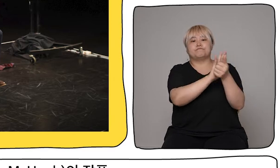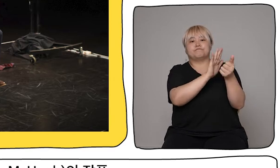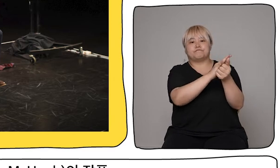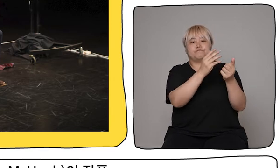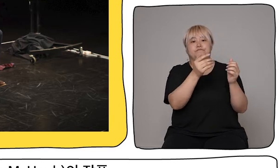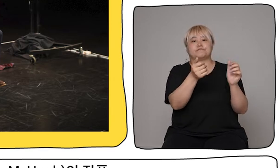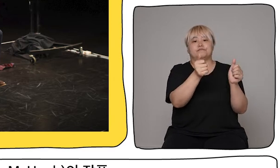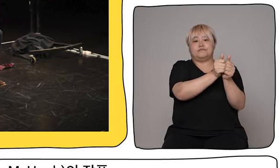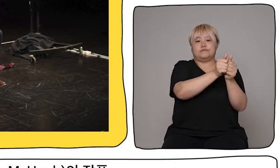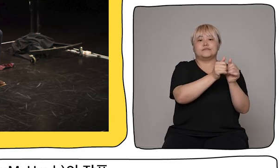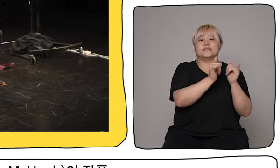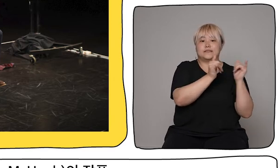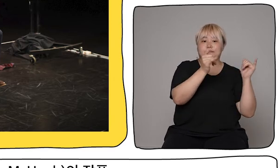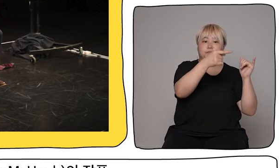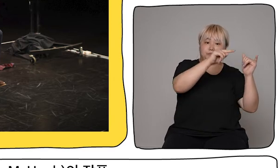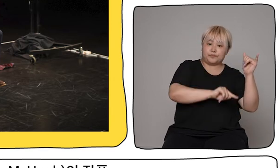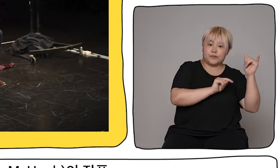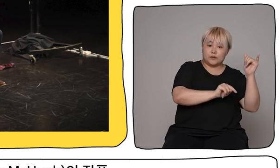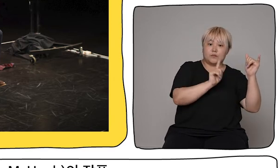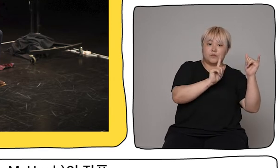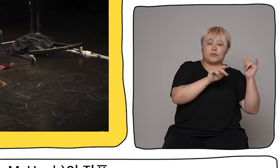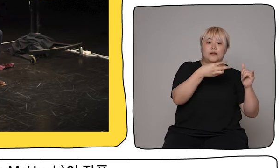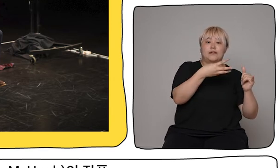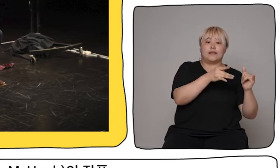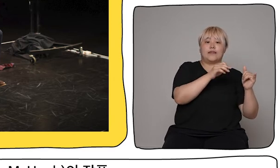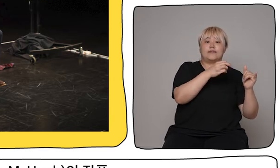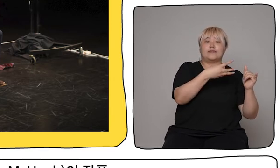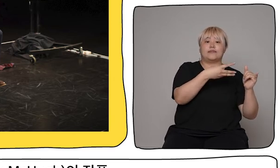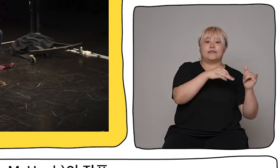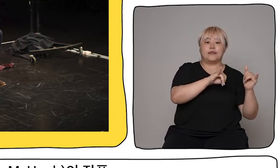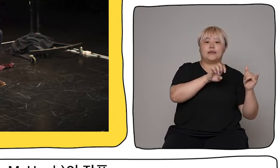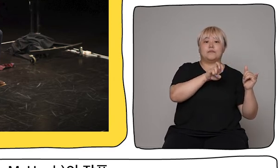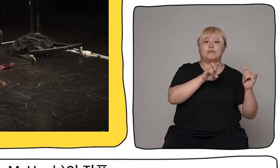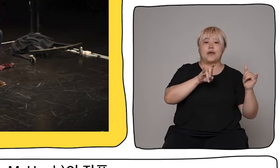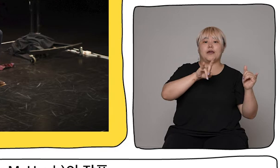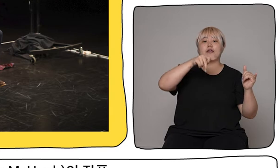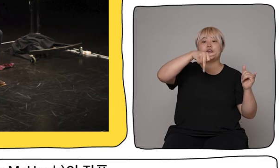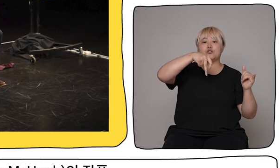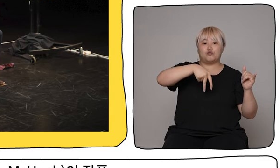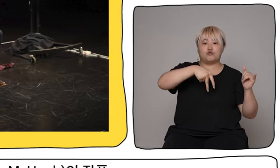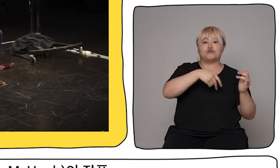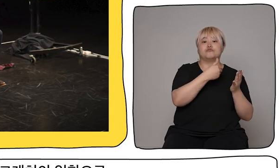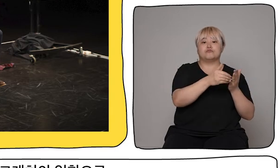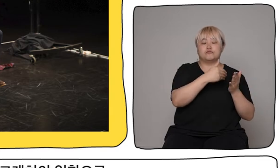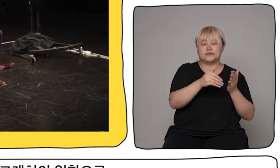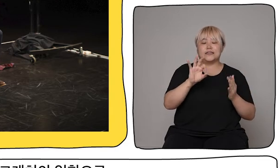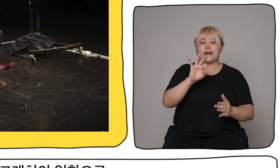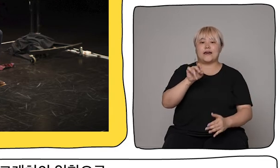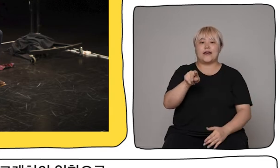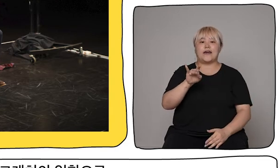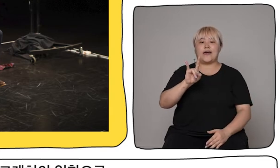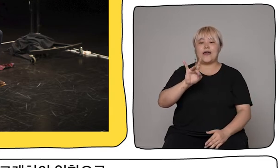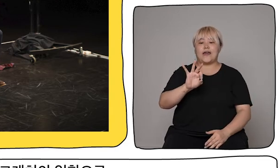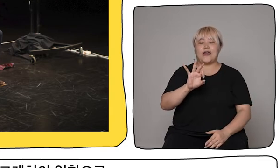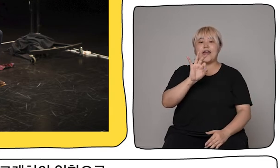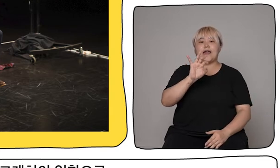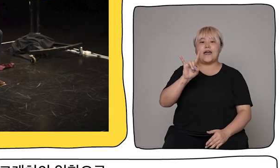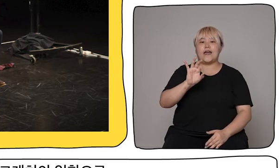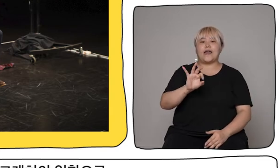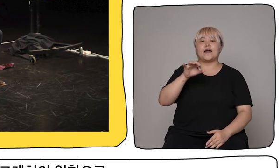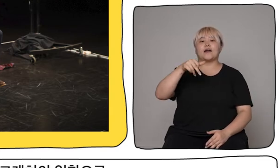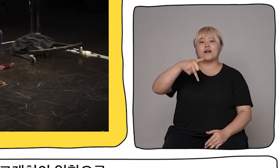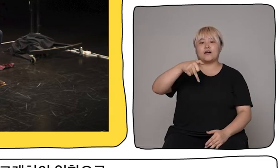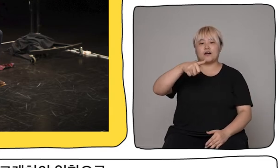And on the bottom left we have Letty McHugh's installation Anchorage, which was on at Make Liverpool